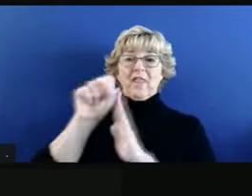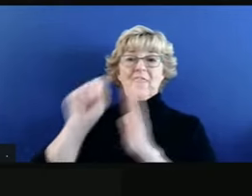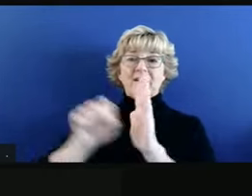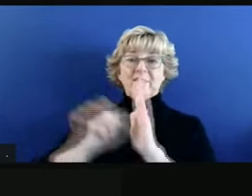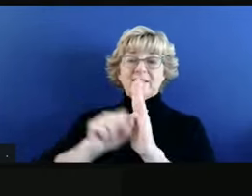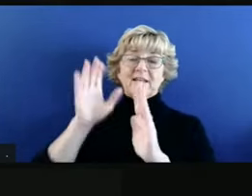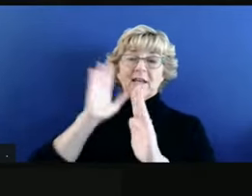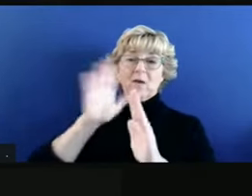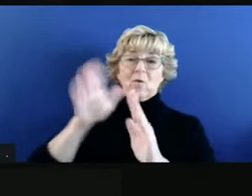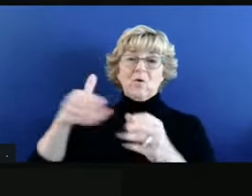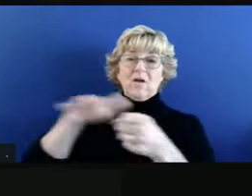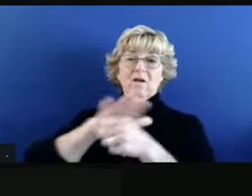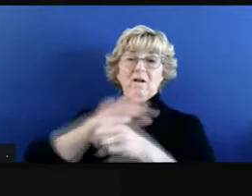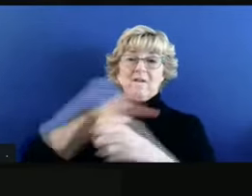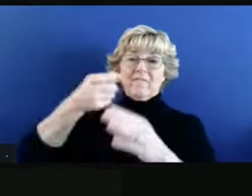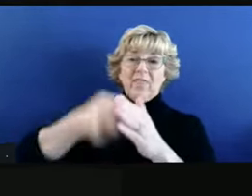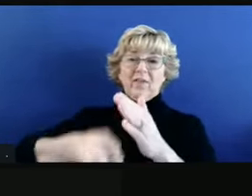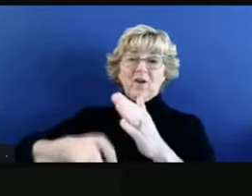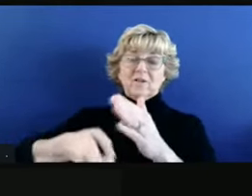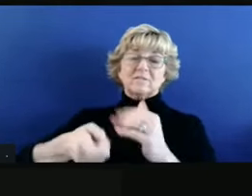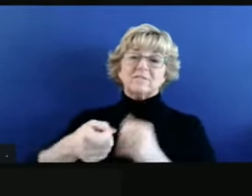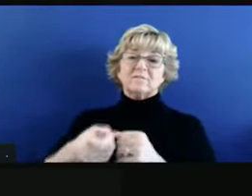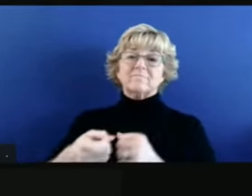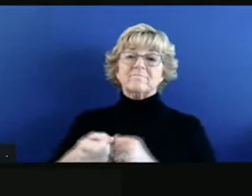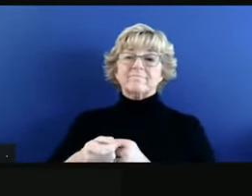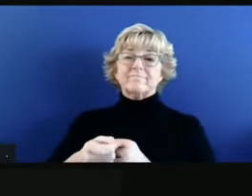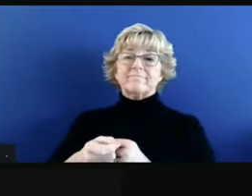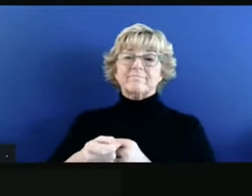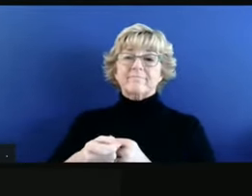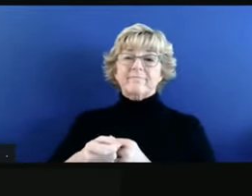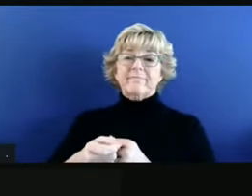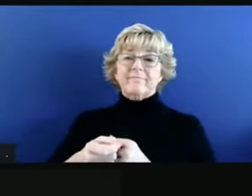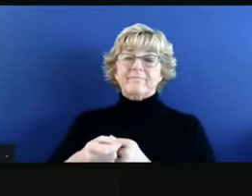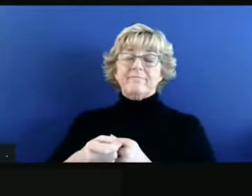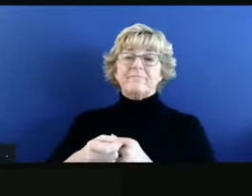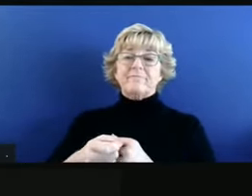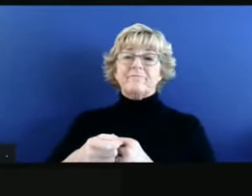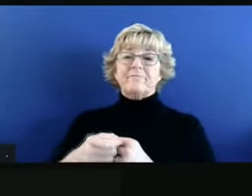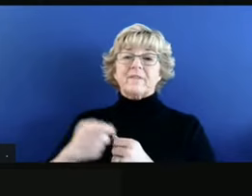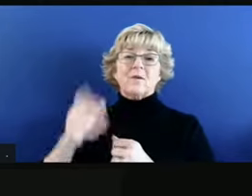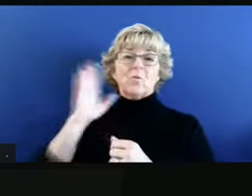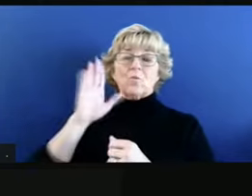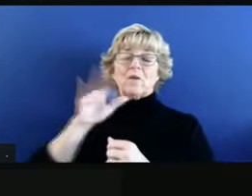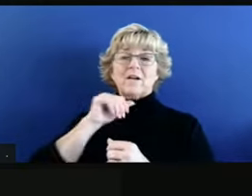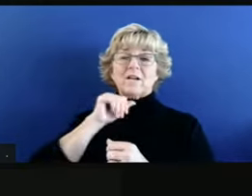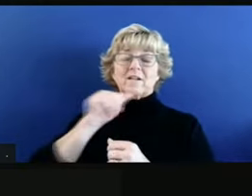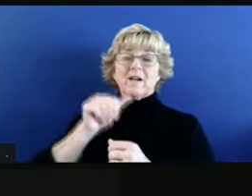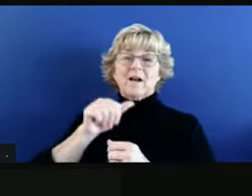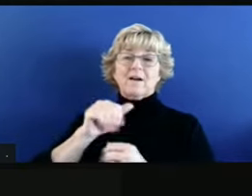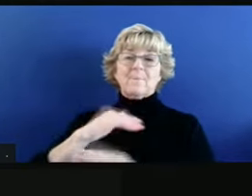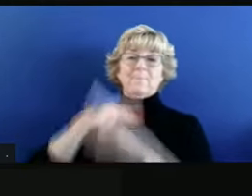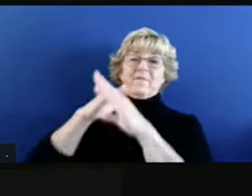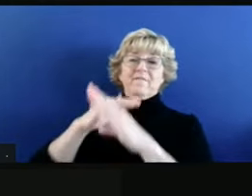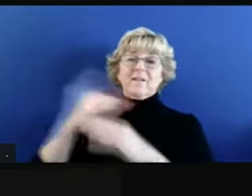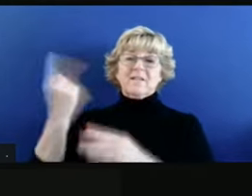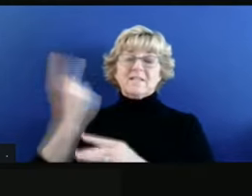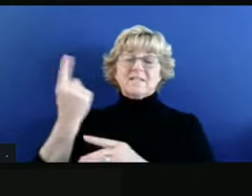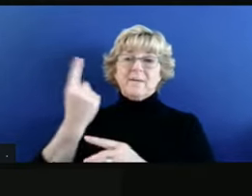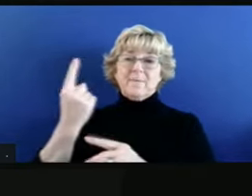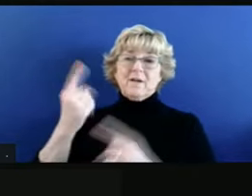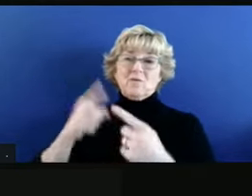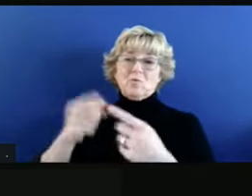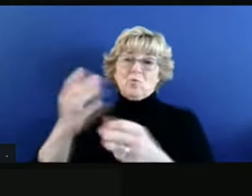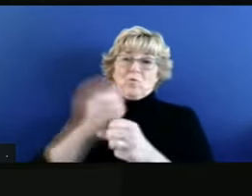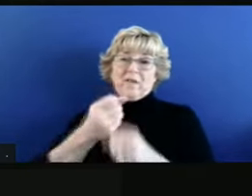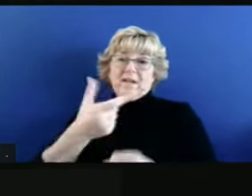to step in and support to make sure that the cost of vaccination in no way gets in the way of someone's decision to